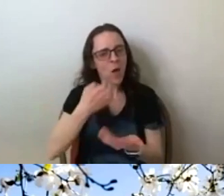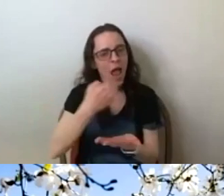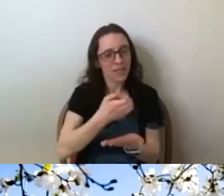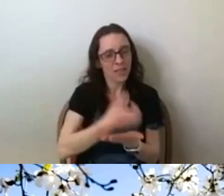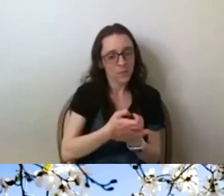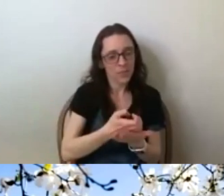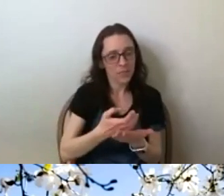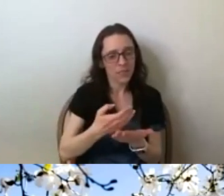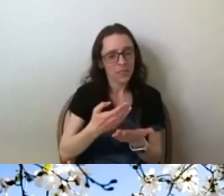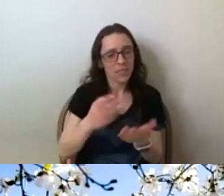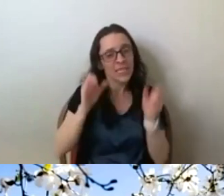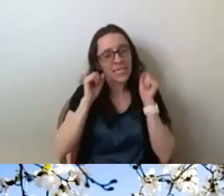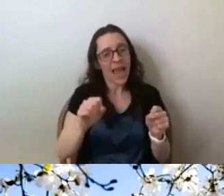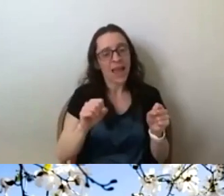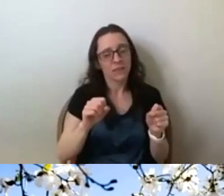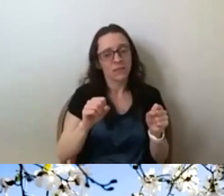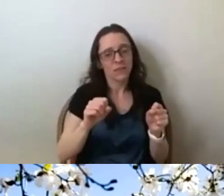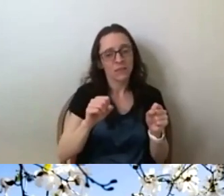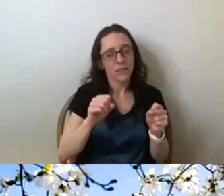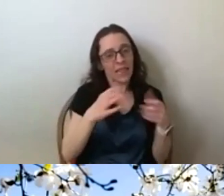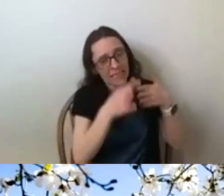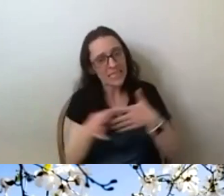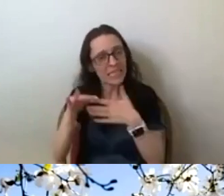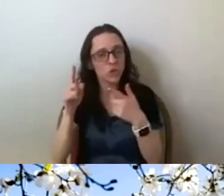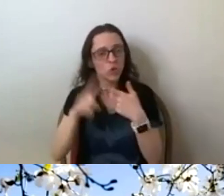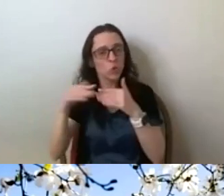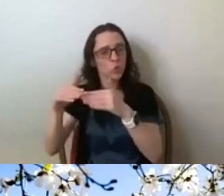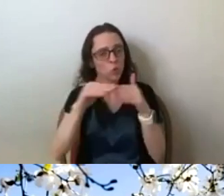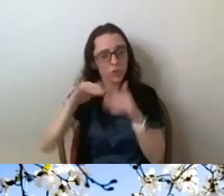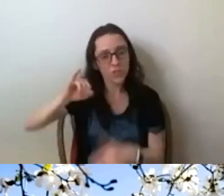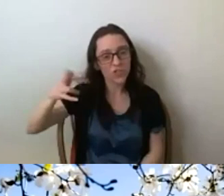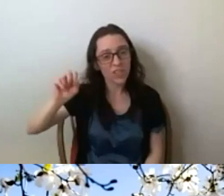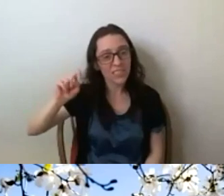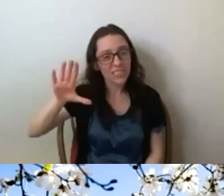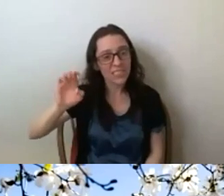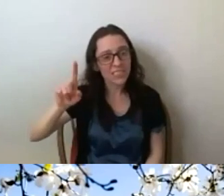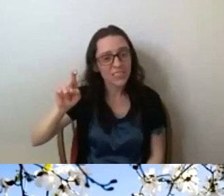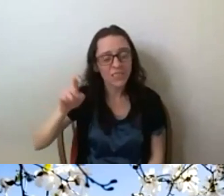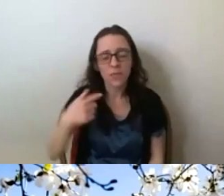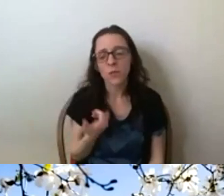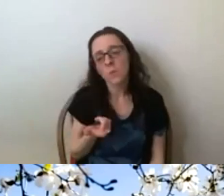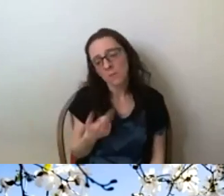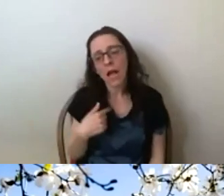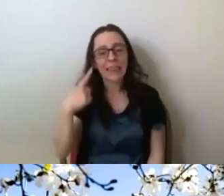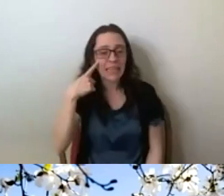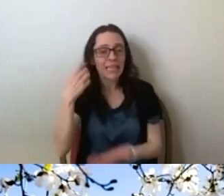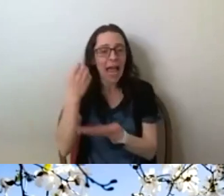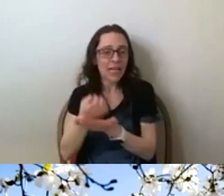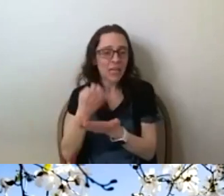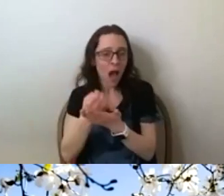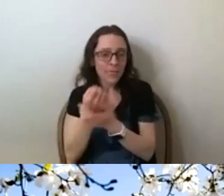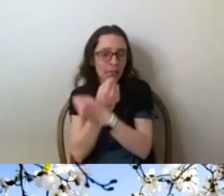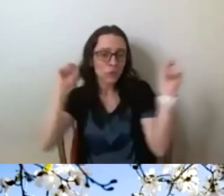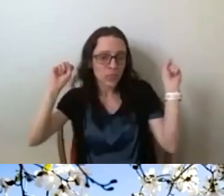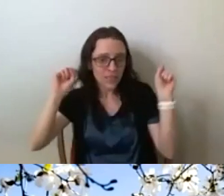or how they'll add to justice? the question? Um, I feel like economic liberties, that's one aspect of justice and